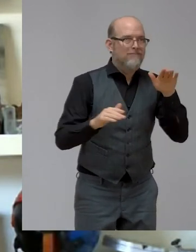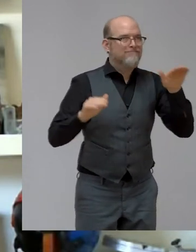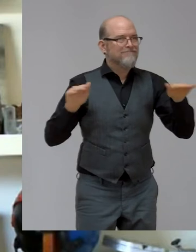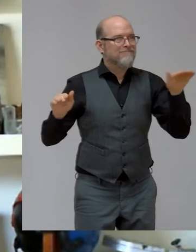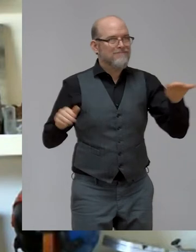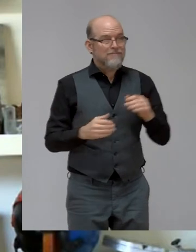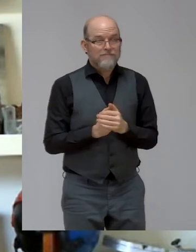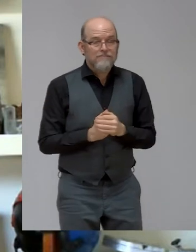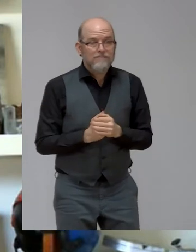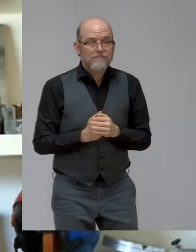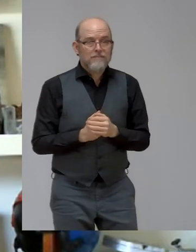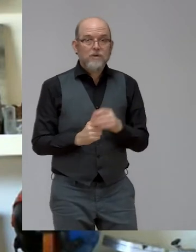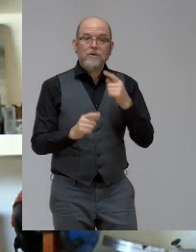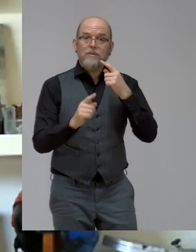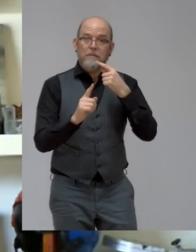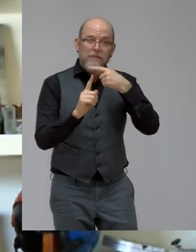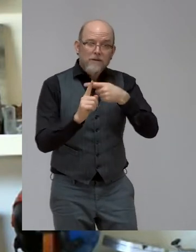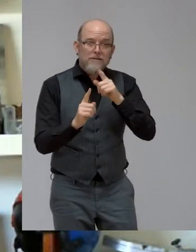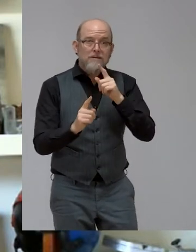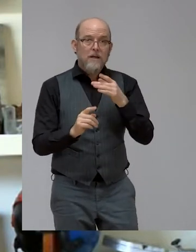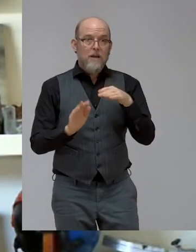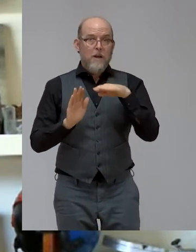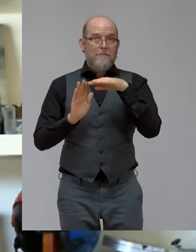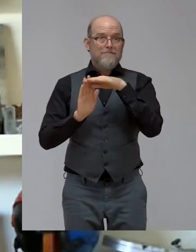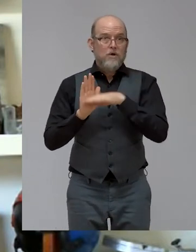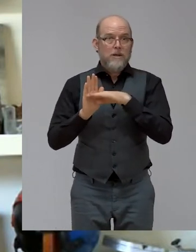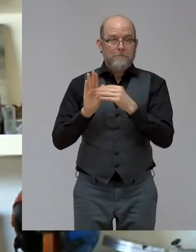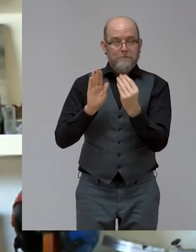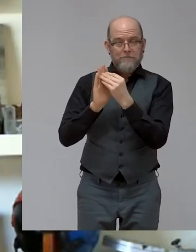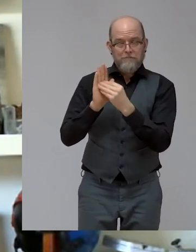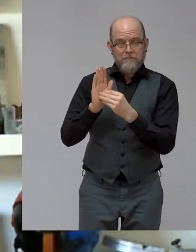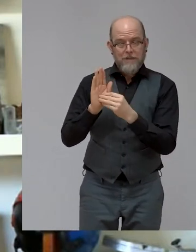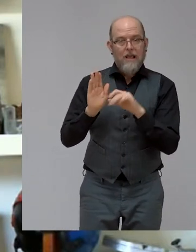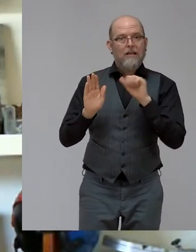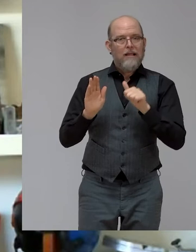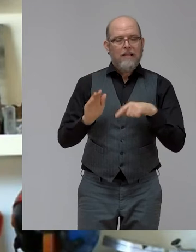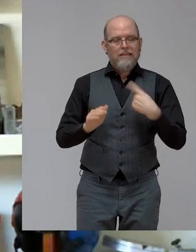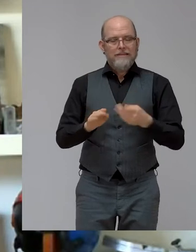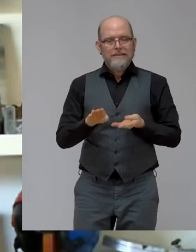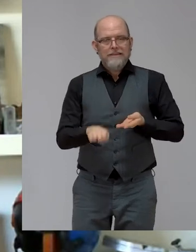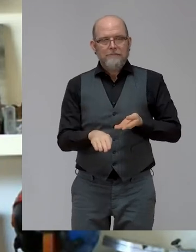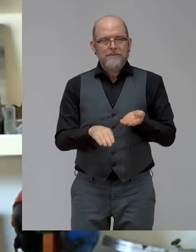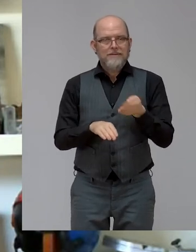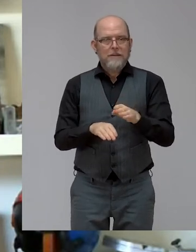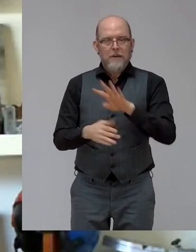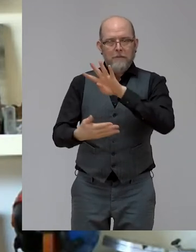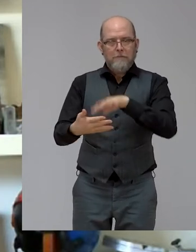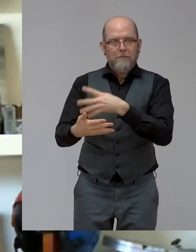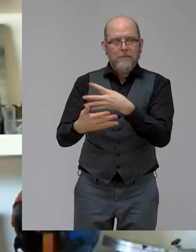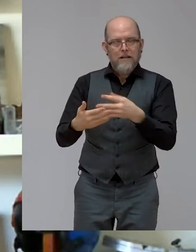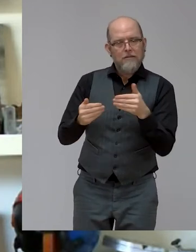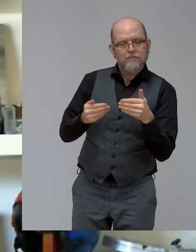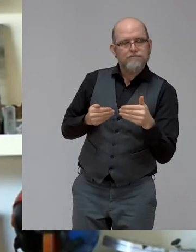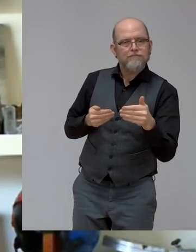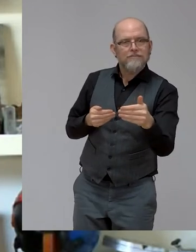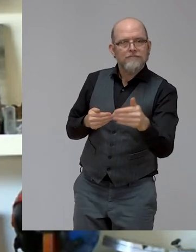program, step by step, how to actually fulfill it. And so, at the